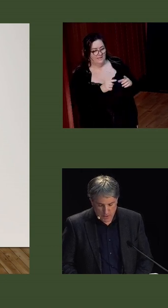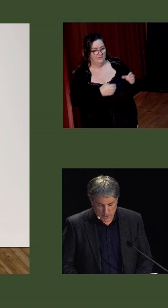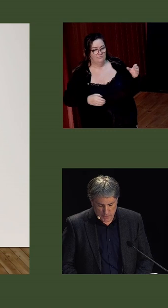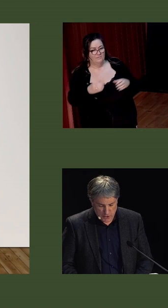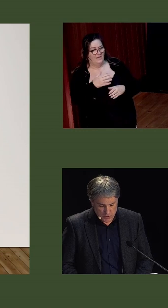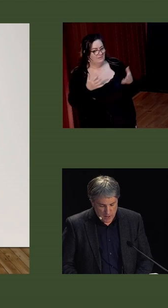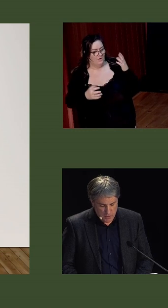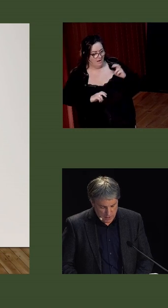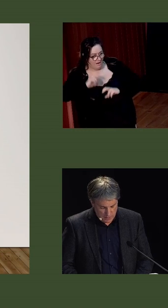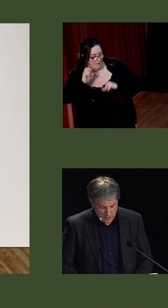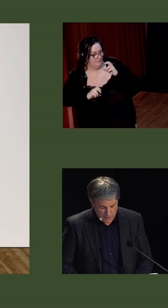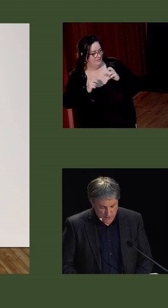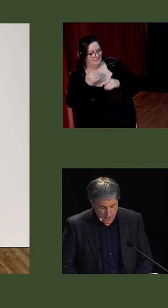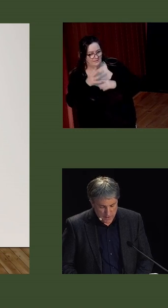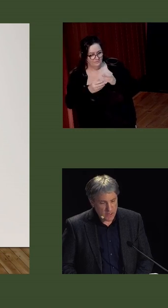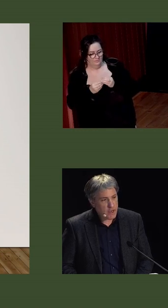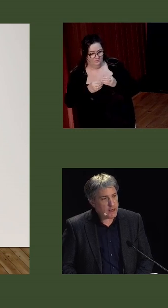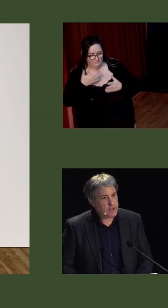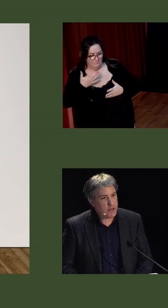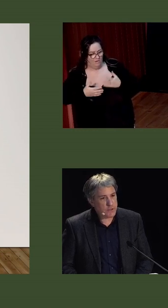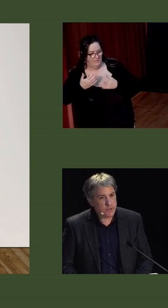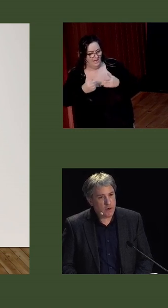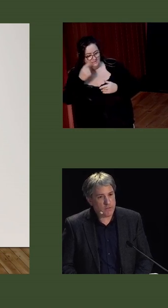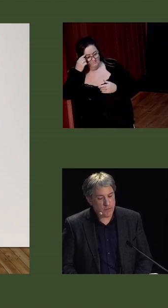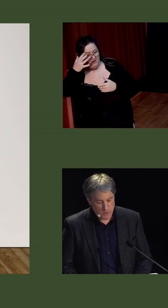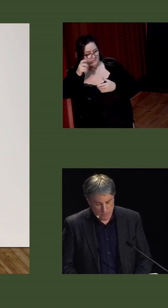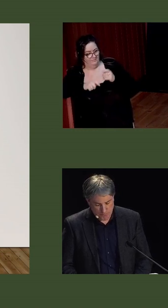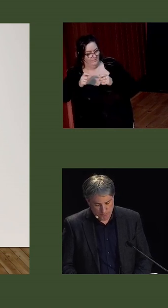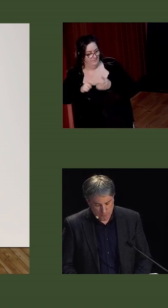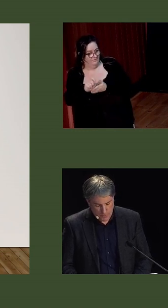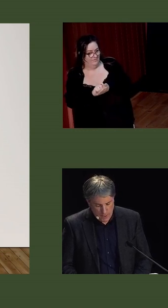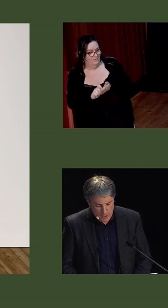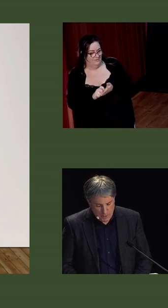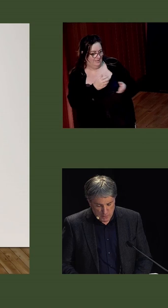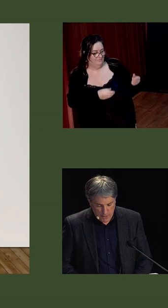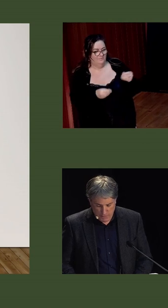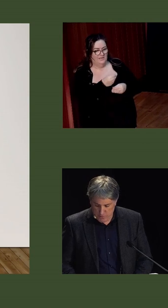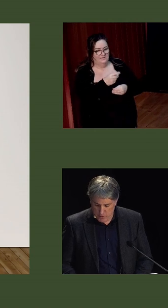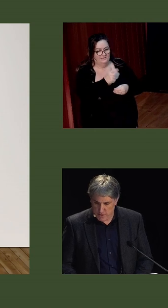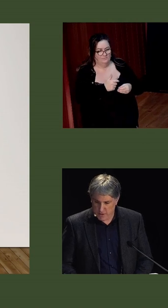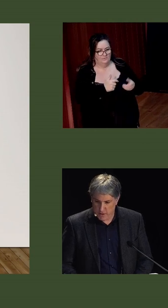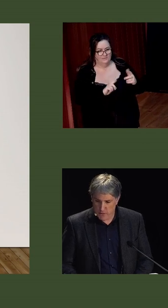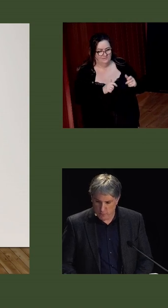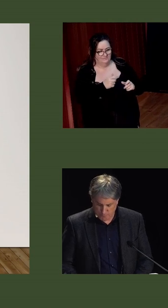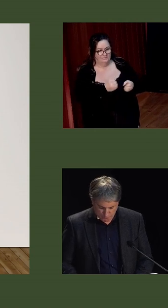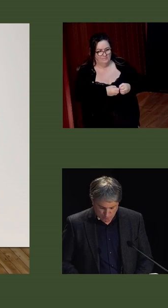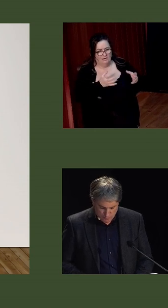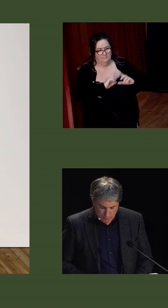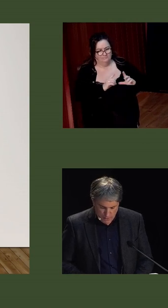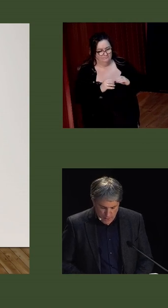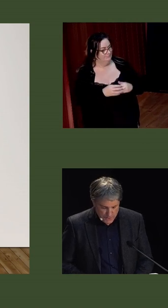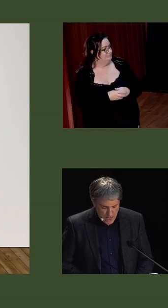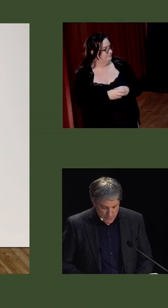terrorism, substitute an appeal to the dignity and intelligence of the voter. Bishop Michael Fogarty of Killaloo